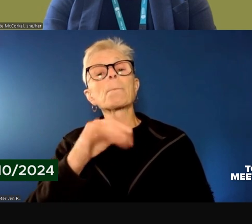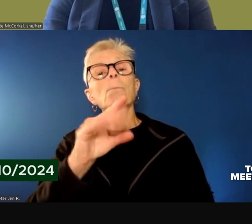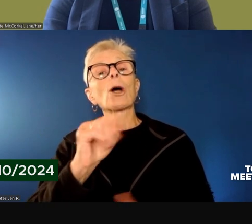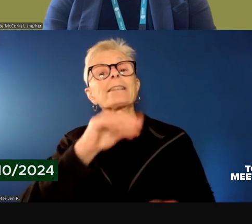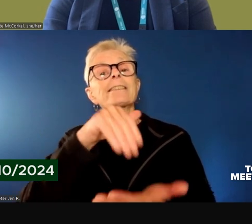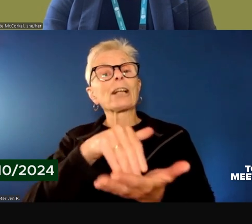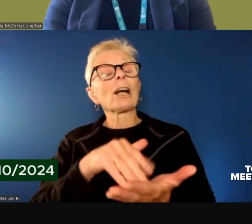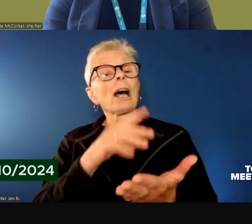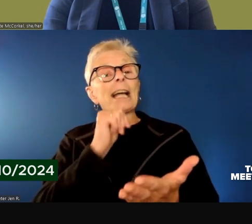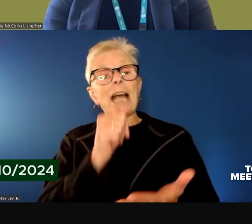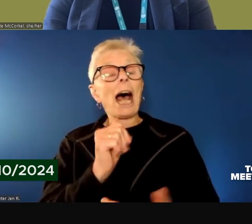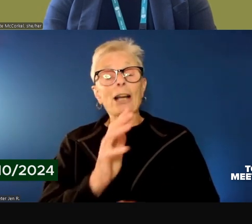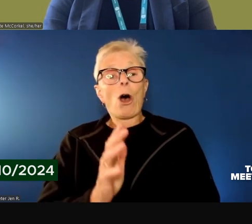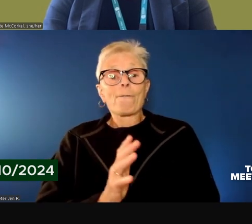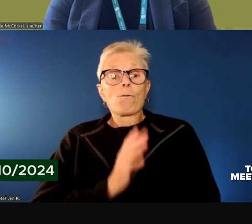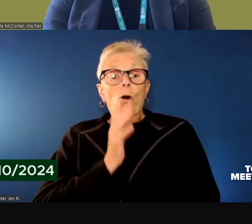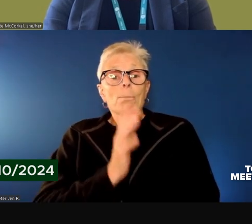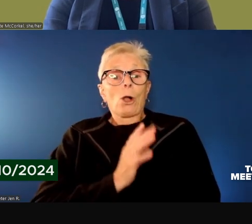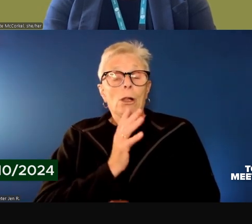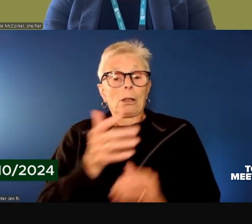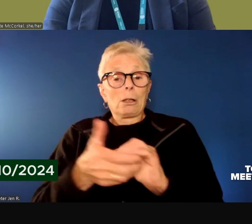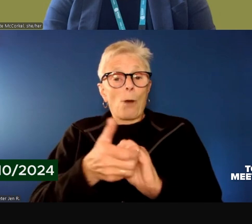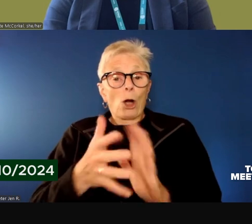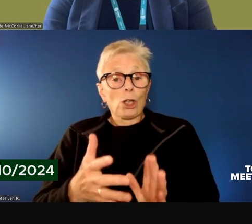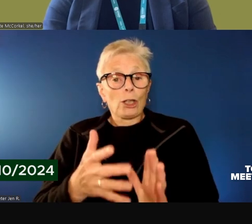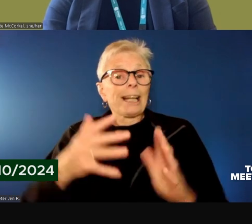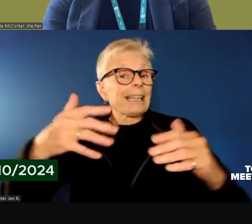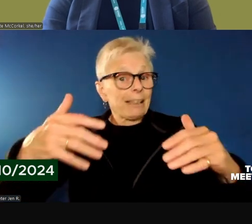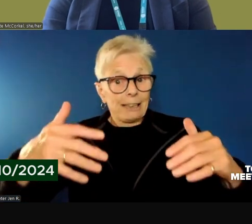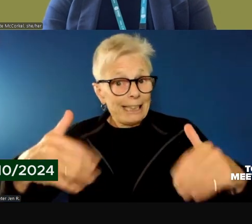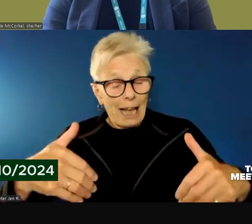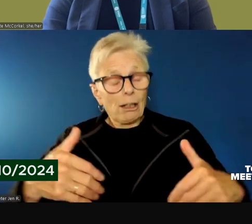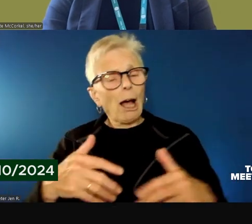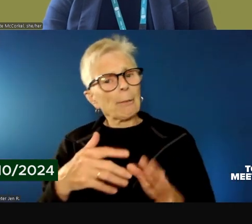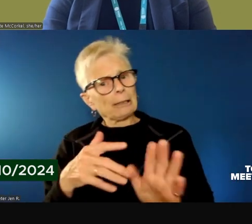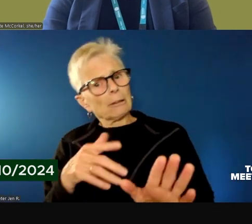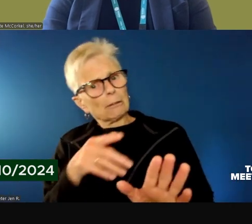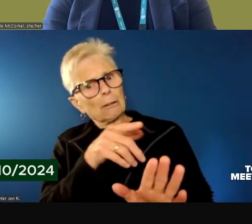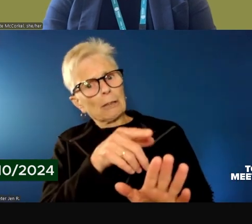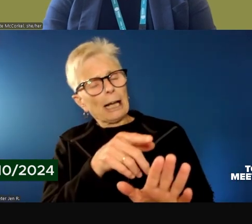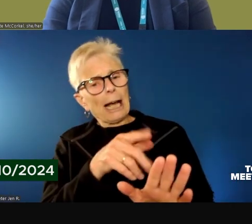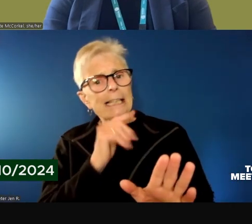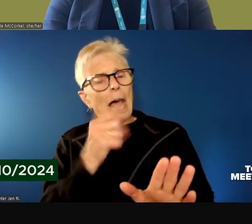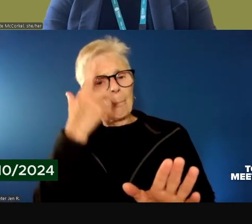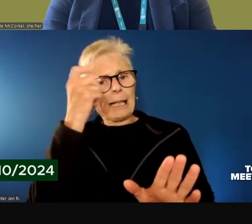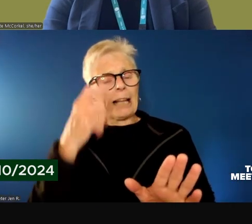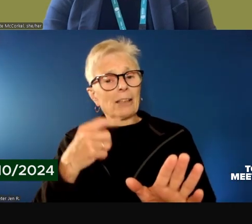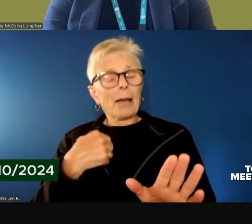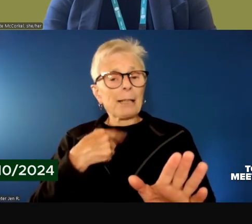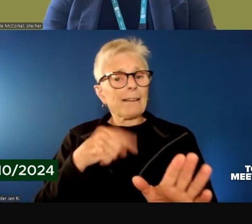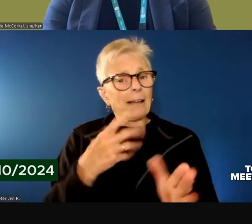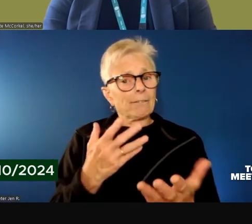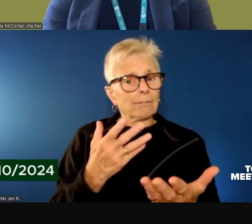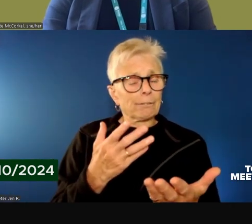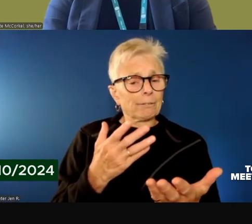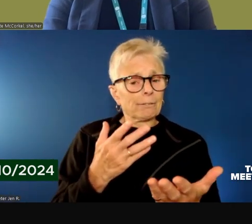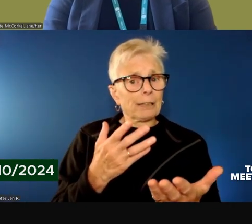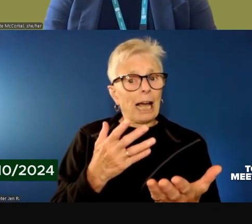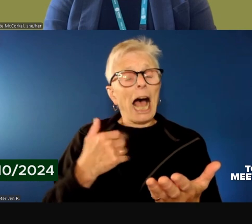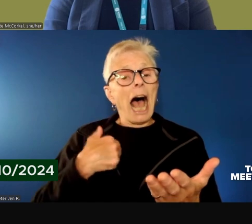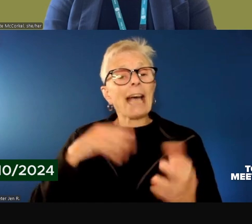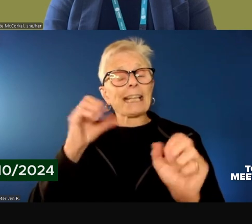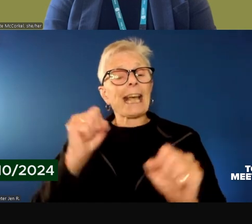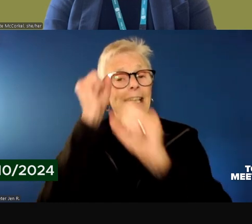of this project. And I'll say yet. And not because they've signed up or they've offered resources, but because I can